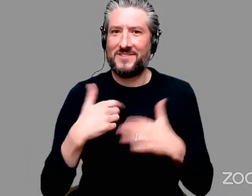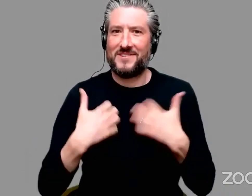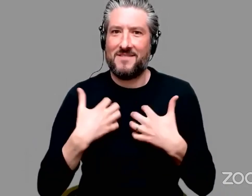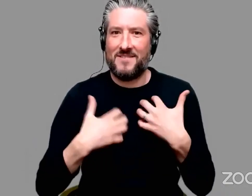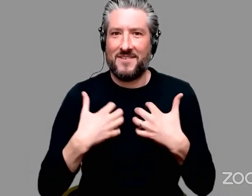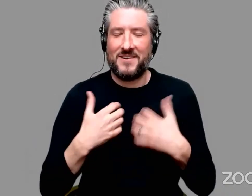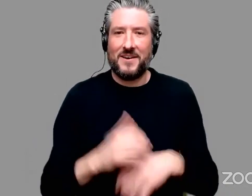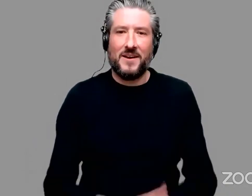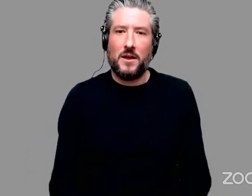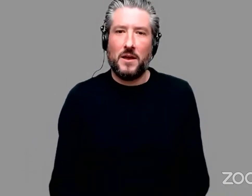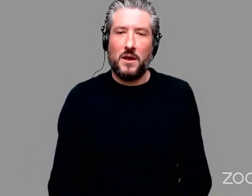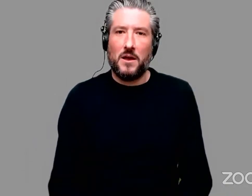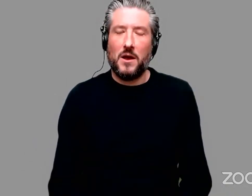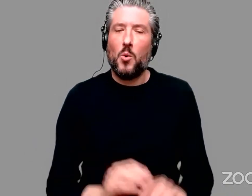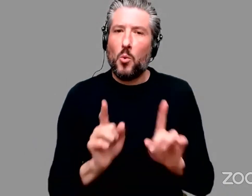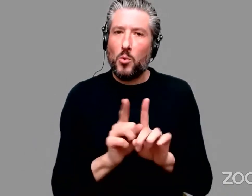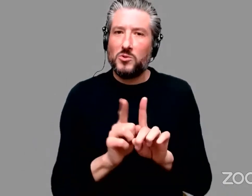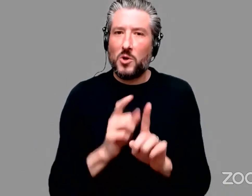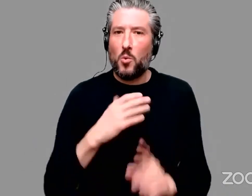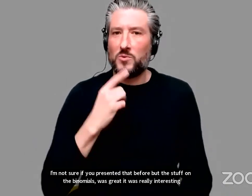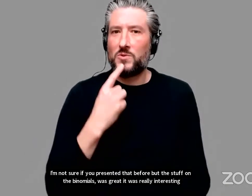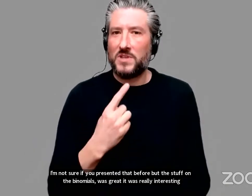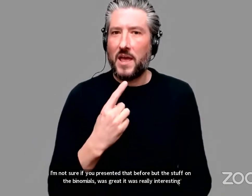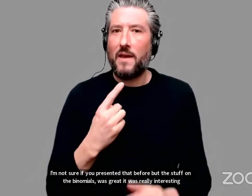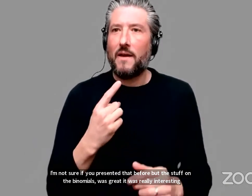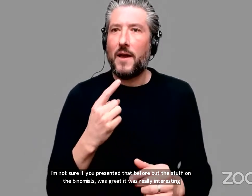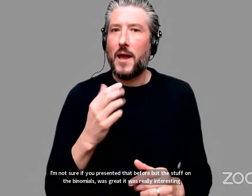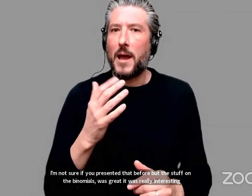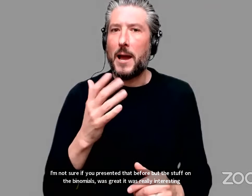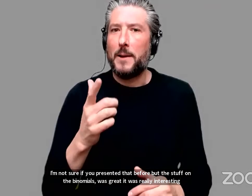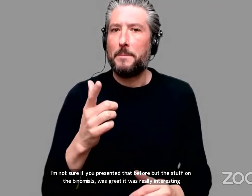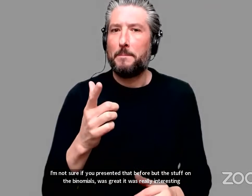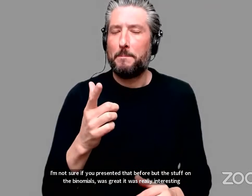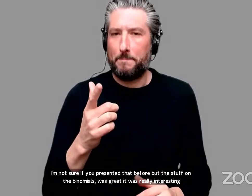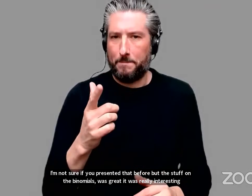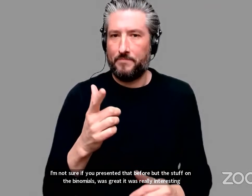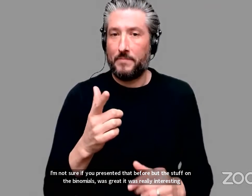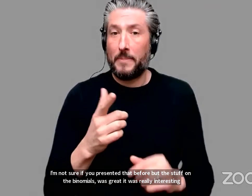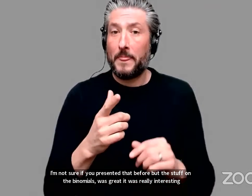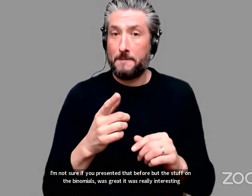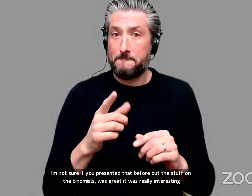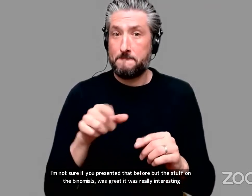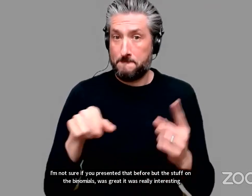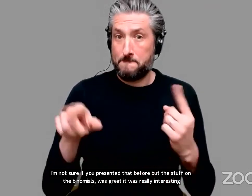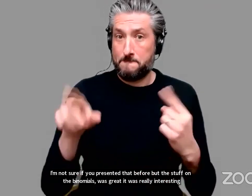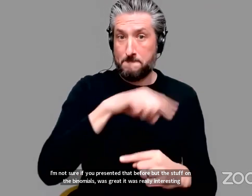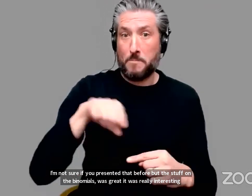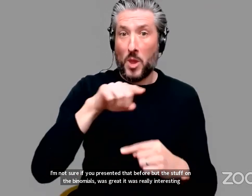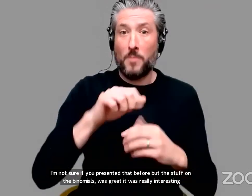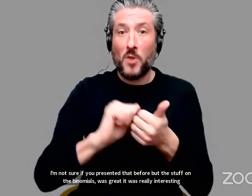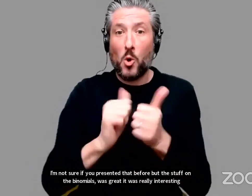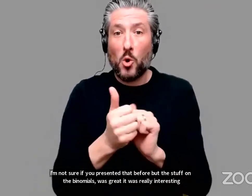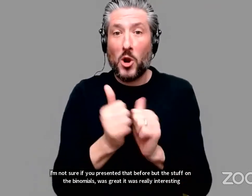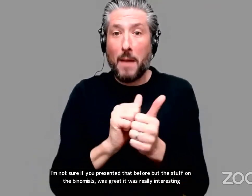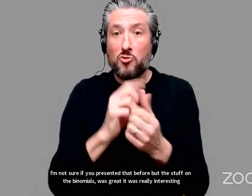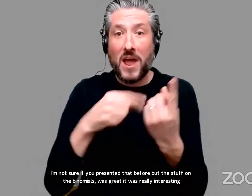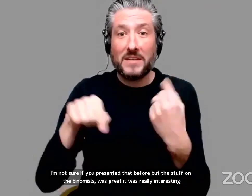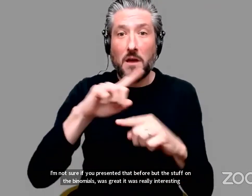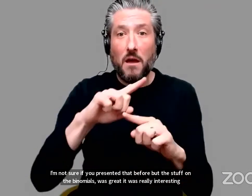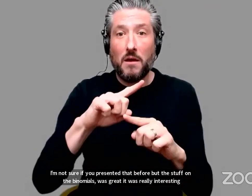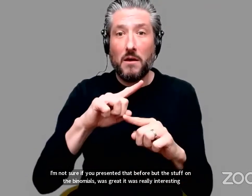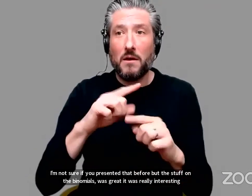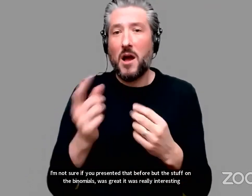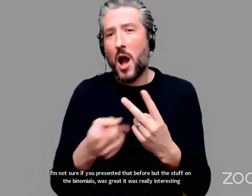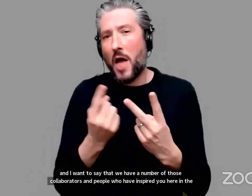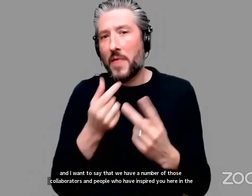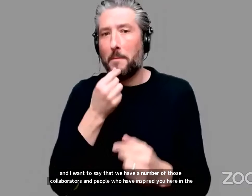And I just want maybe you just say that we have a number of those. Well, collaborators and, you know, and people who've inspired you here in the audience today. So